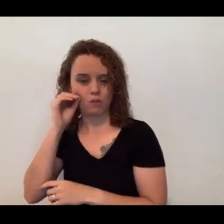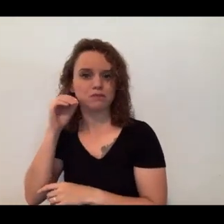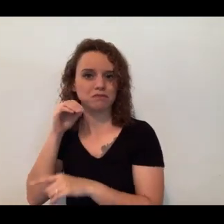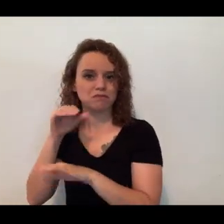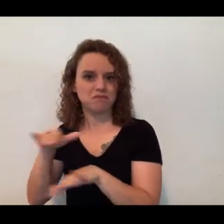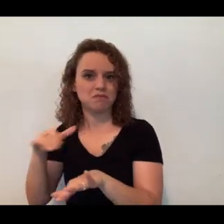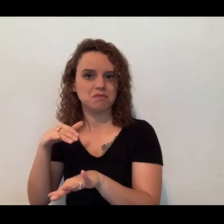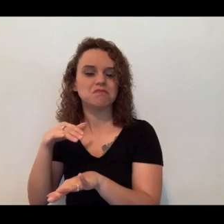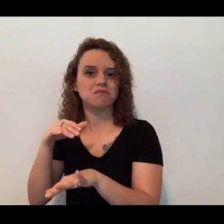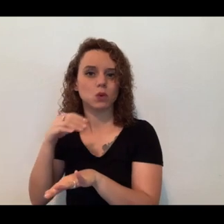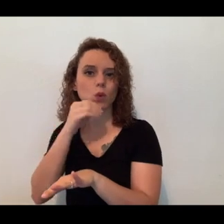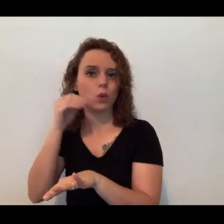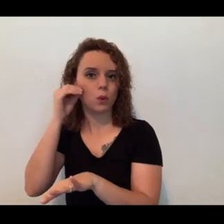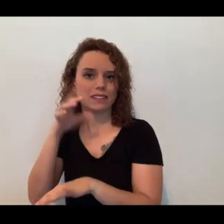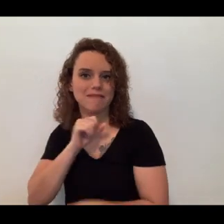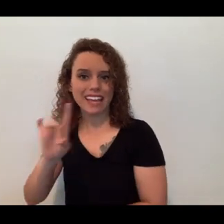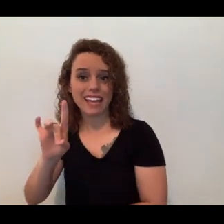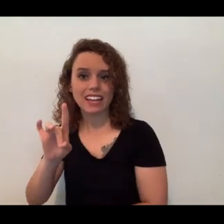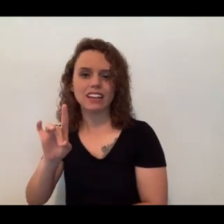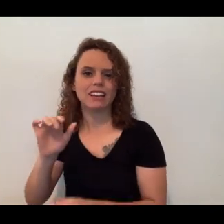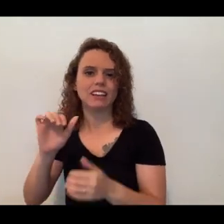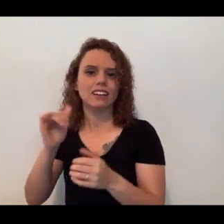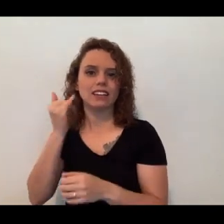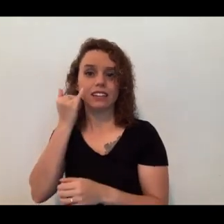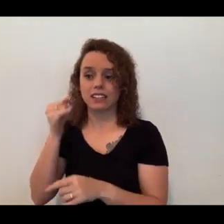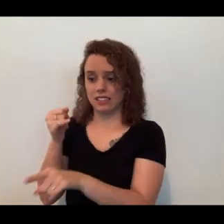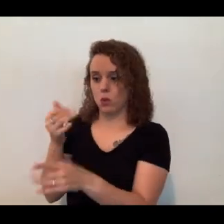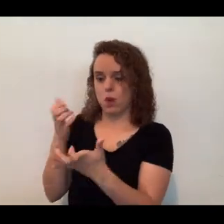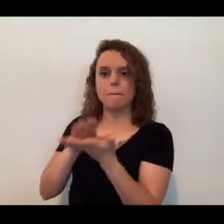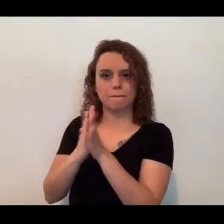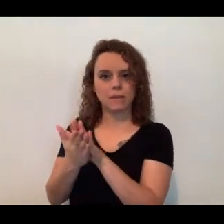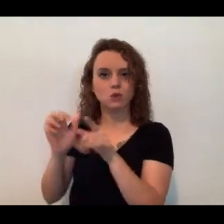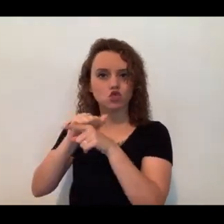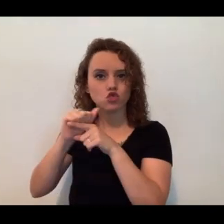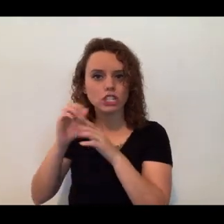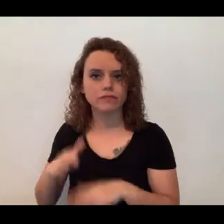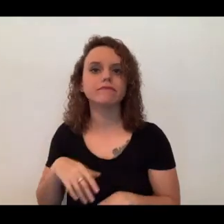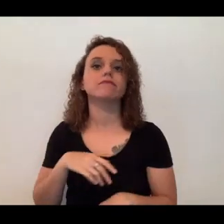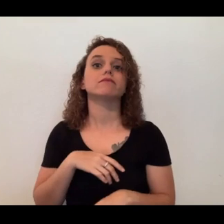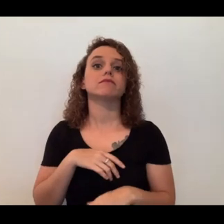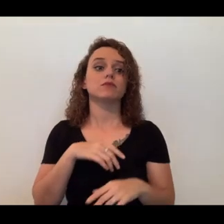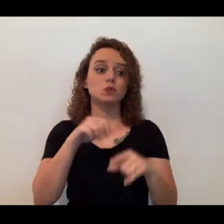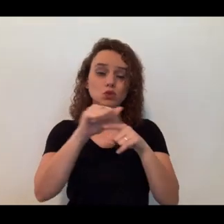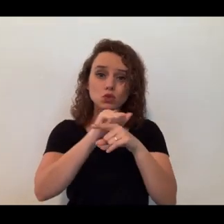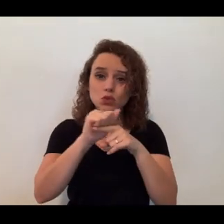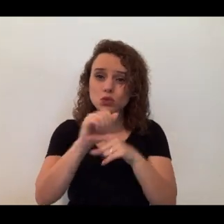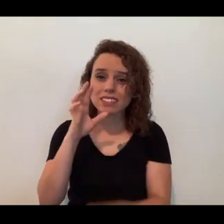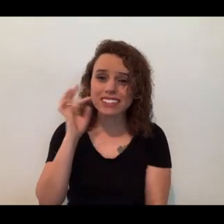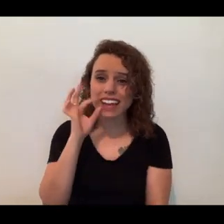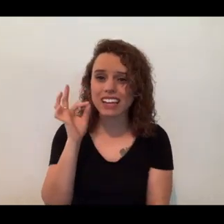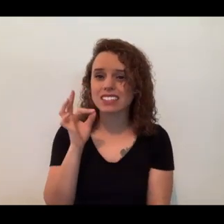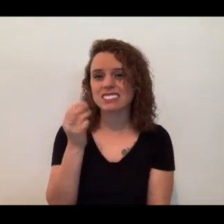them. Absolutely. So, I'd say the training a big cat or an exotic cat is a little bit difficult just